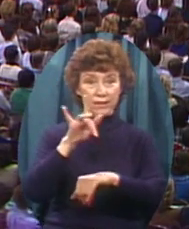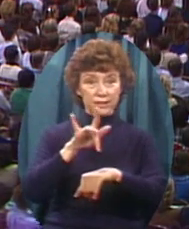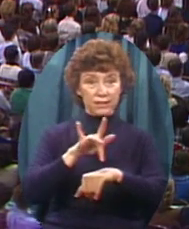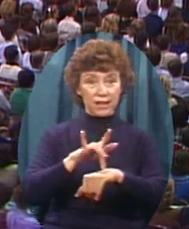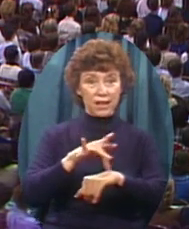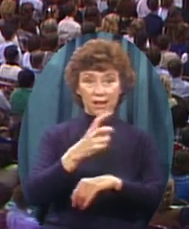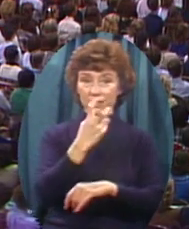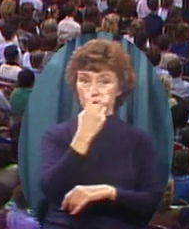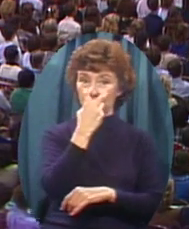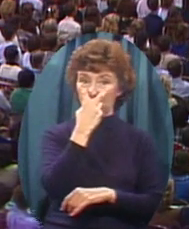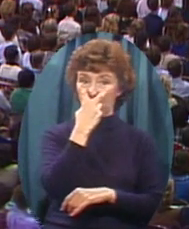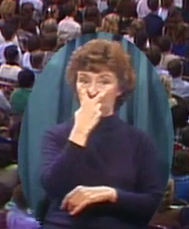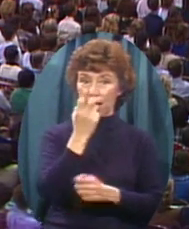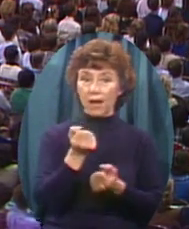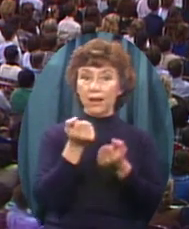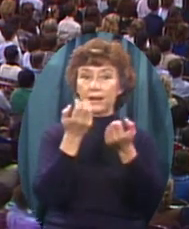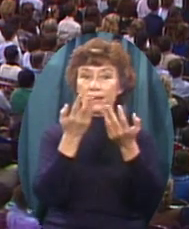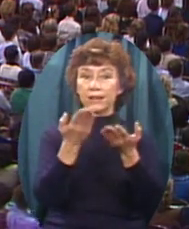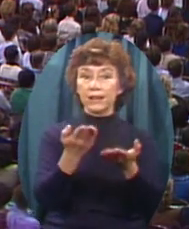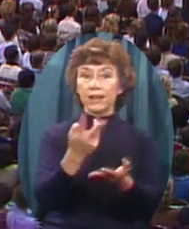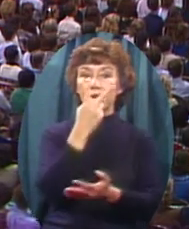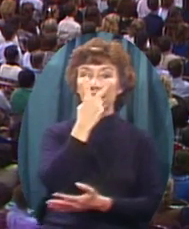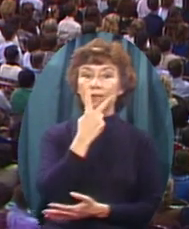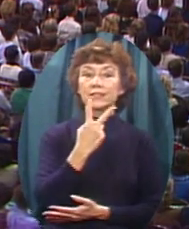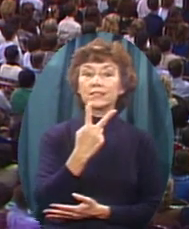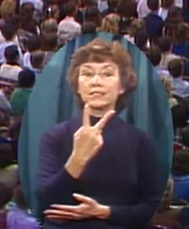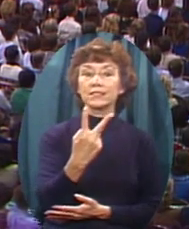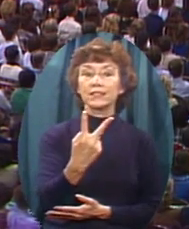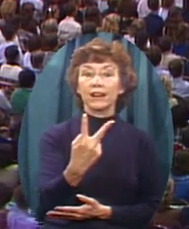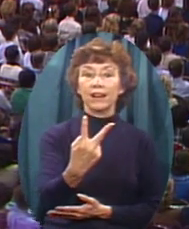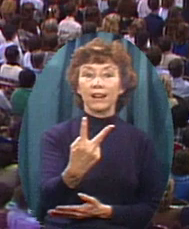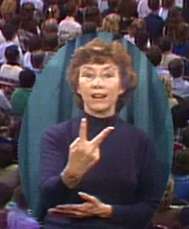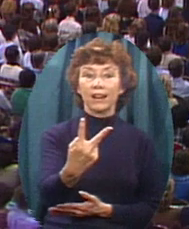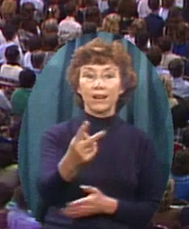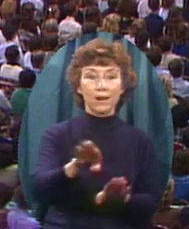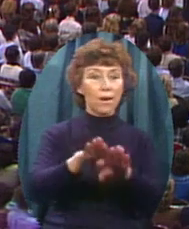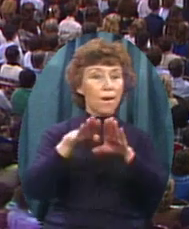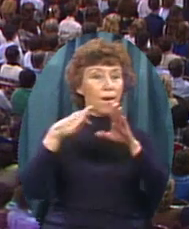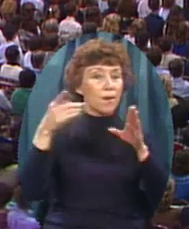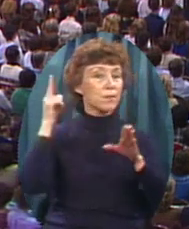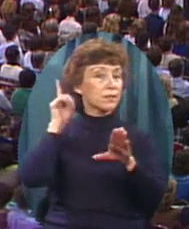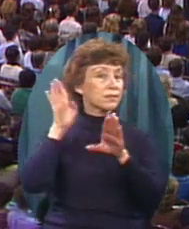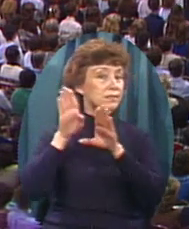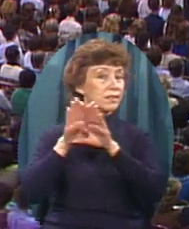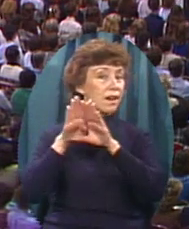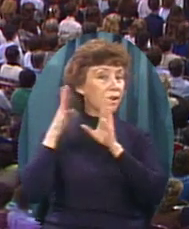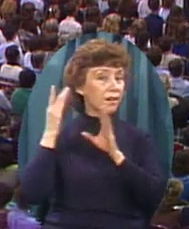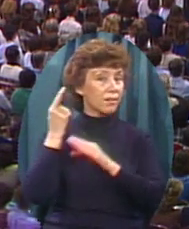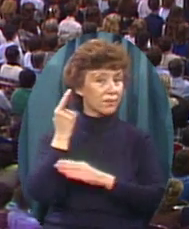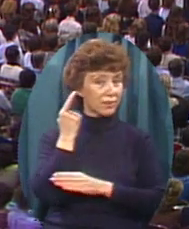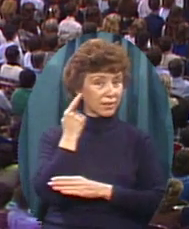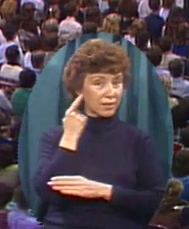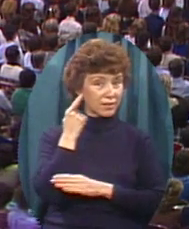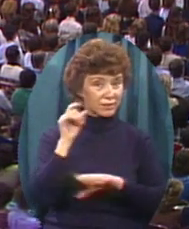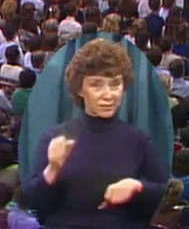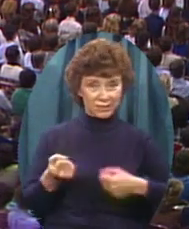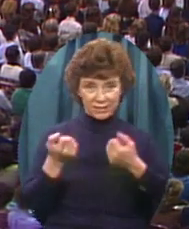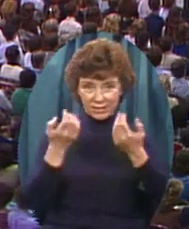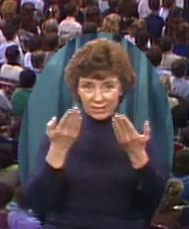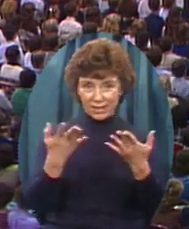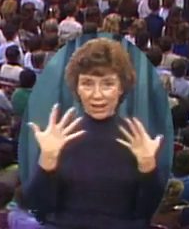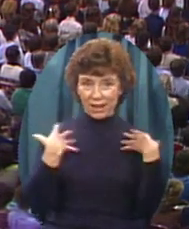And gave them sight He opened deaf ears And gave strength